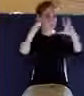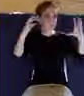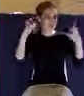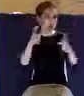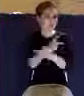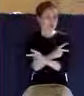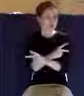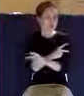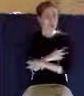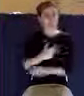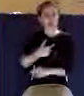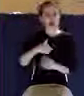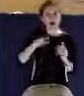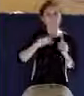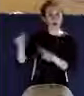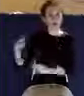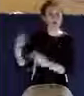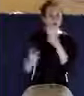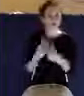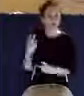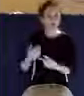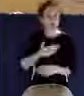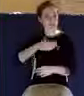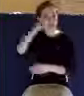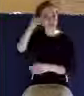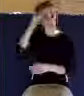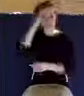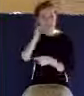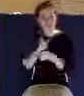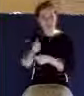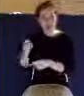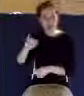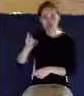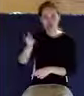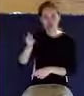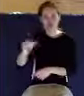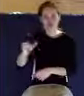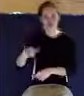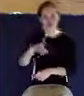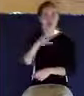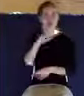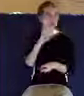we was with Jay, and this has been one of those hard weeks for a family.